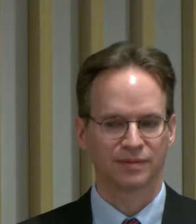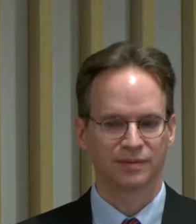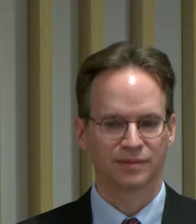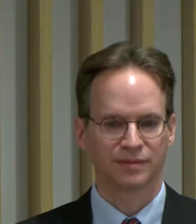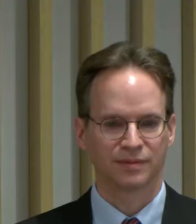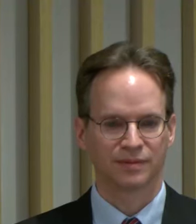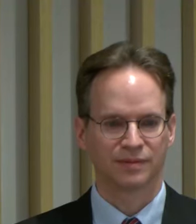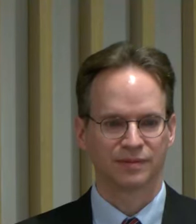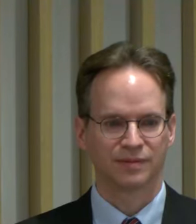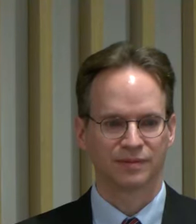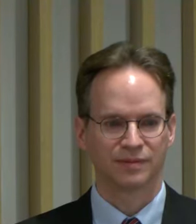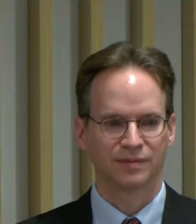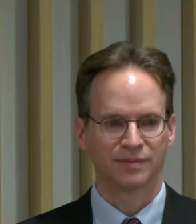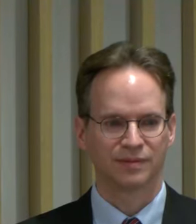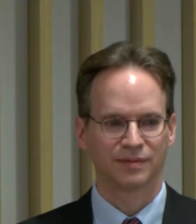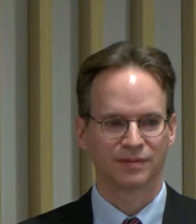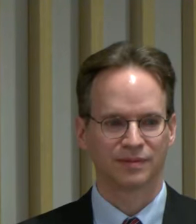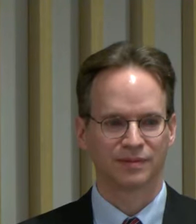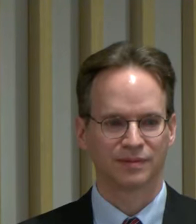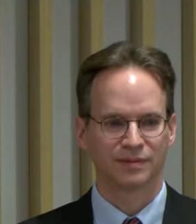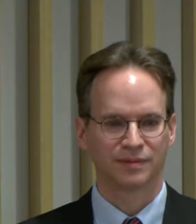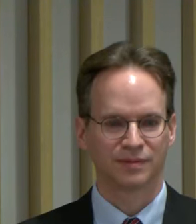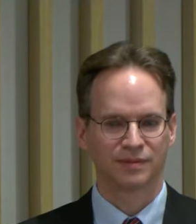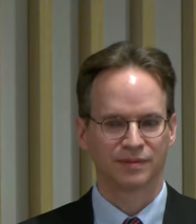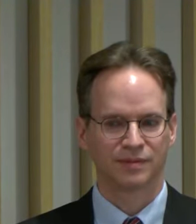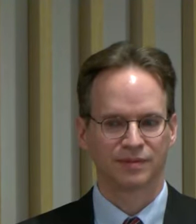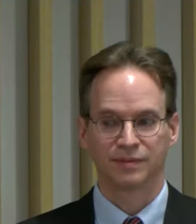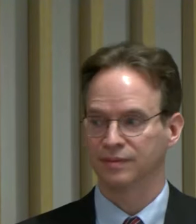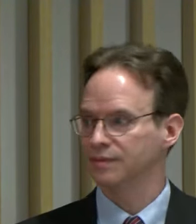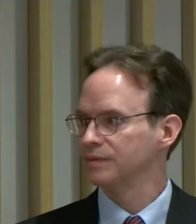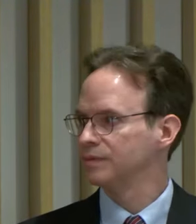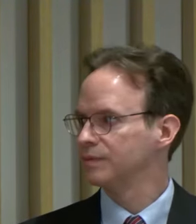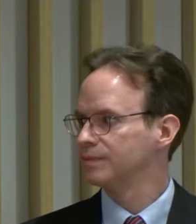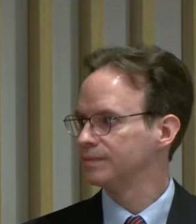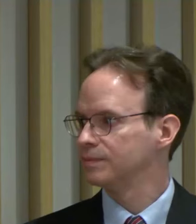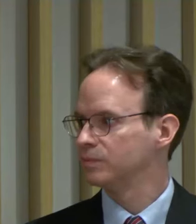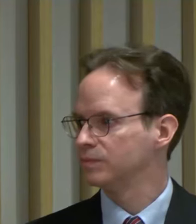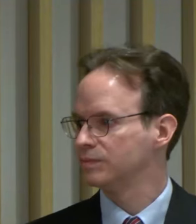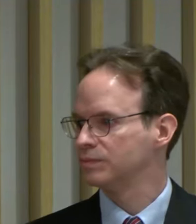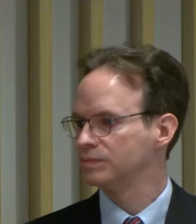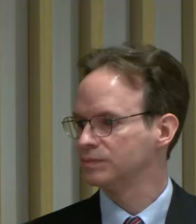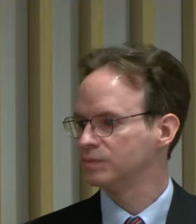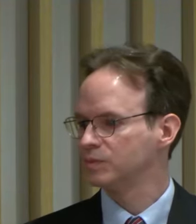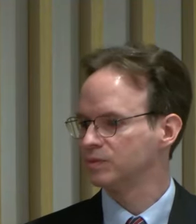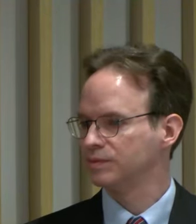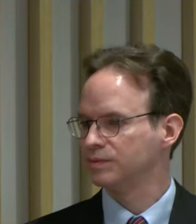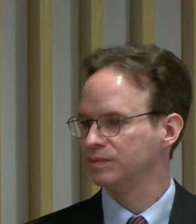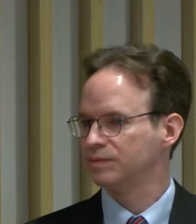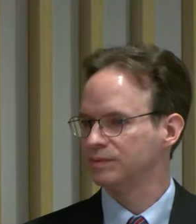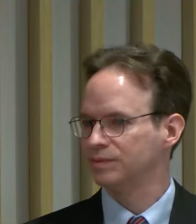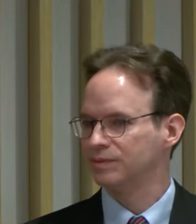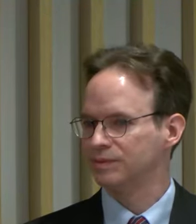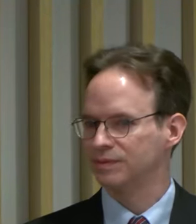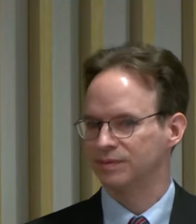what the details of that alternative proposal would look like to support any change that we would take on that.